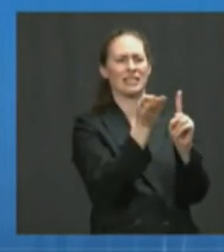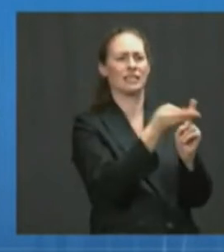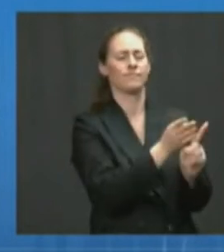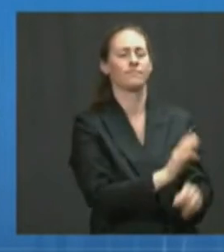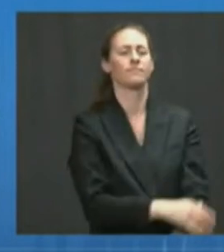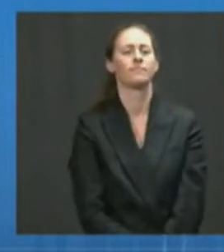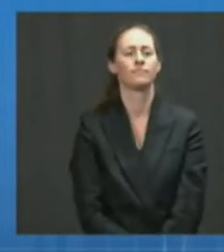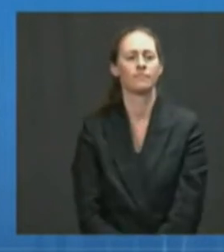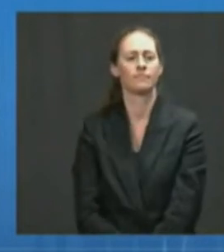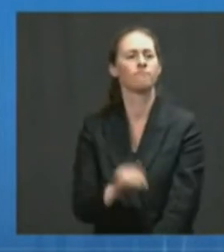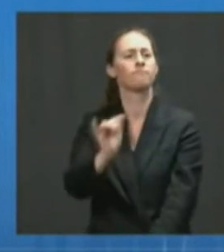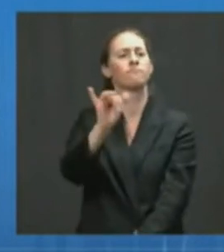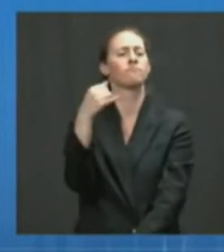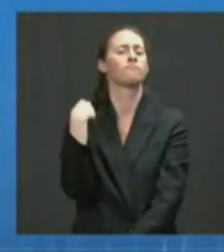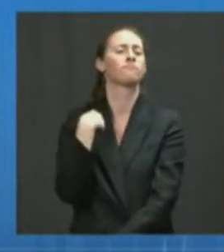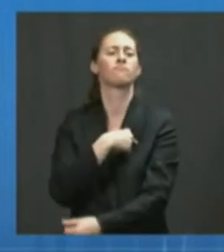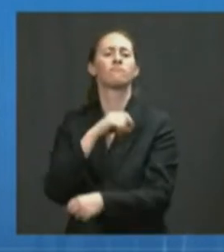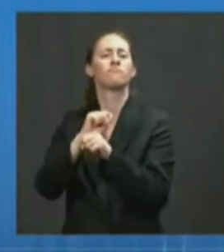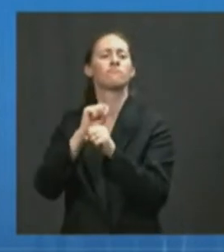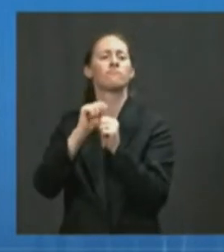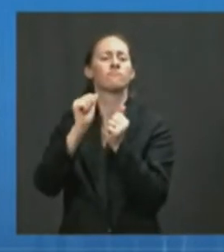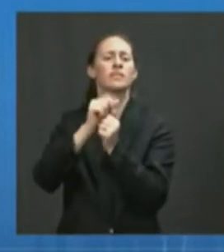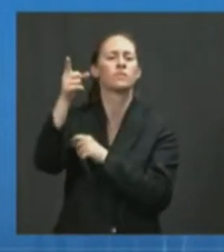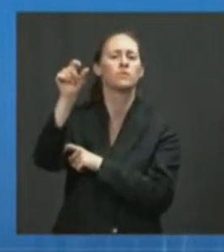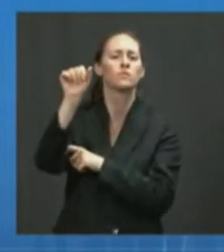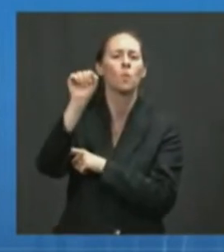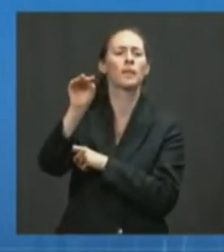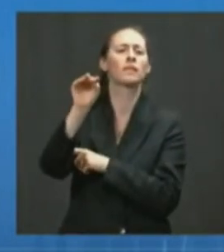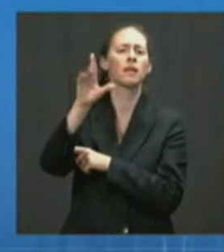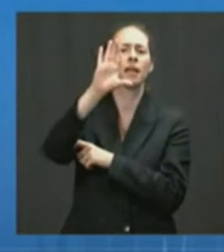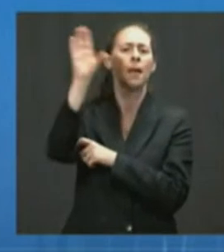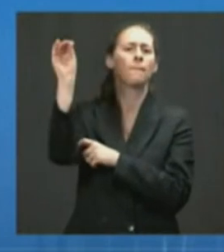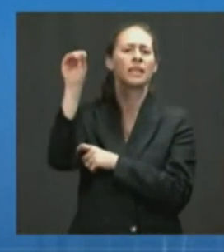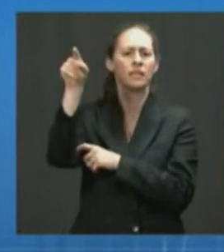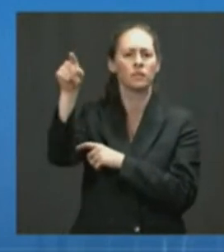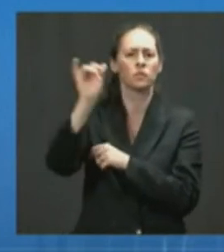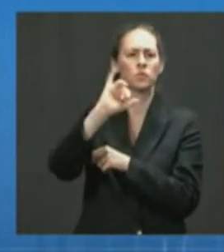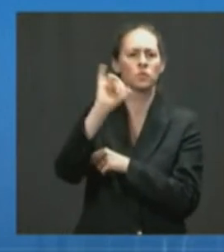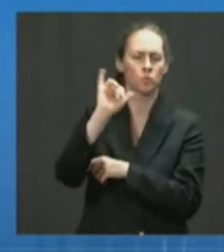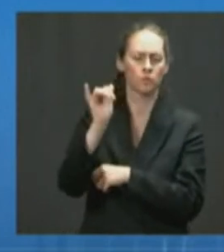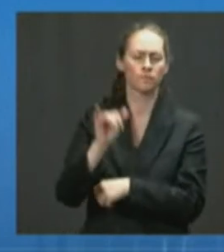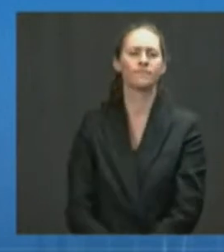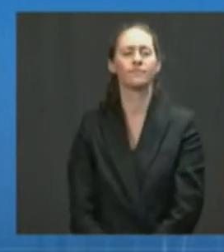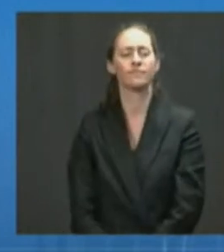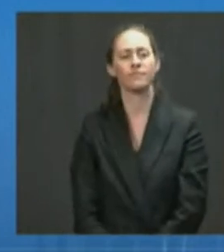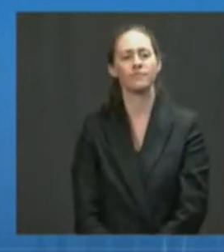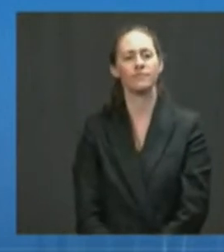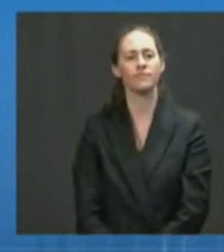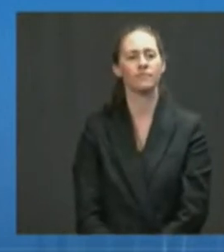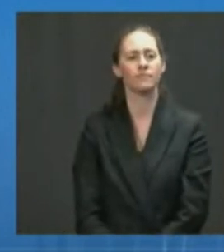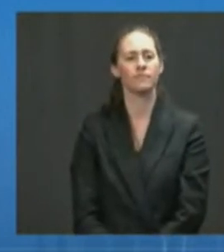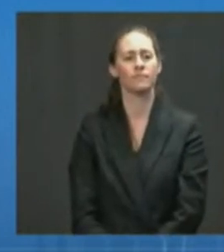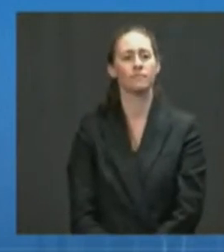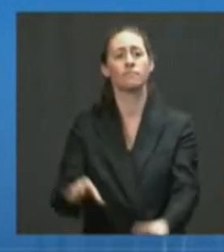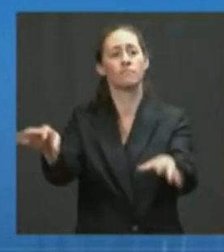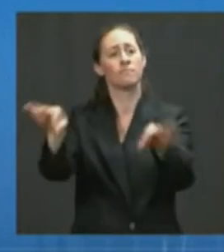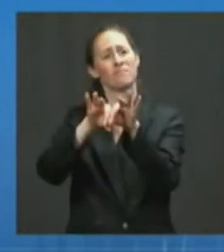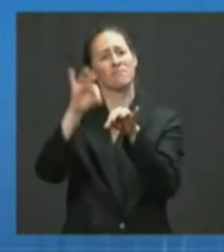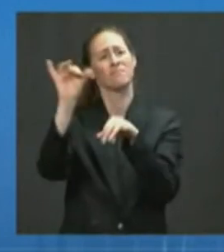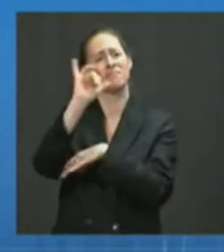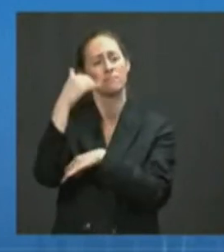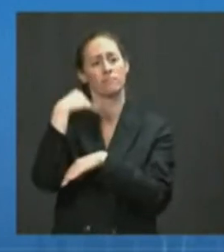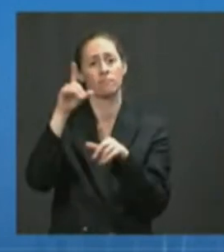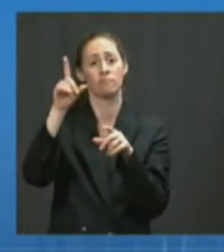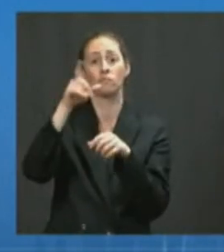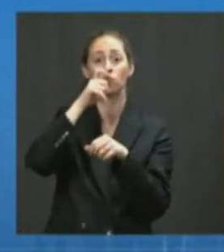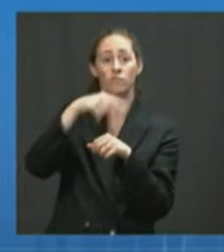answer user questions about the vaccines. But very importantly, we're also increasingly asking vaccinated people to help get